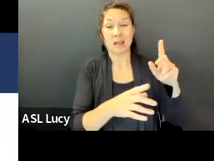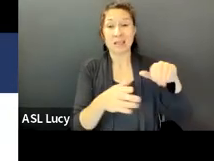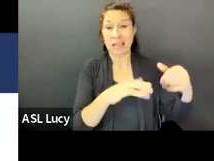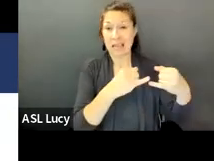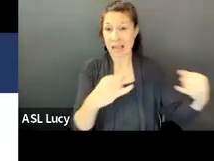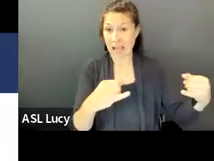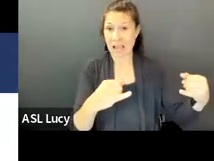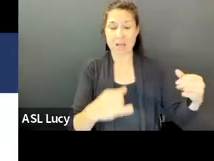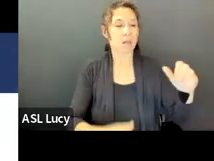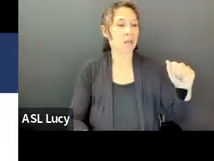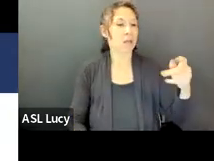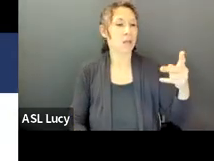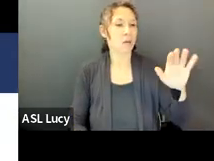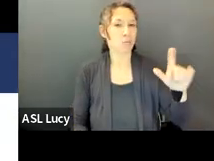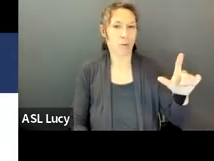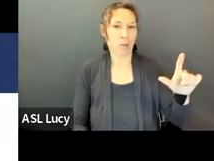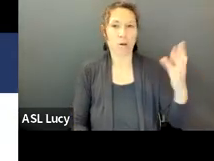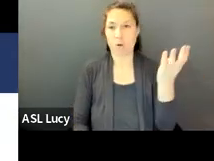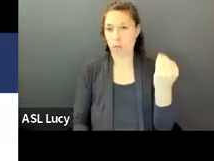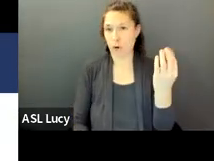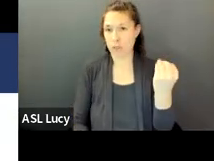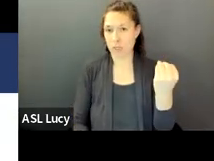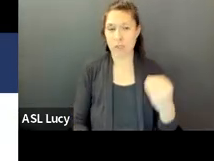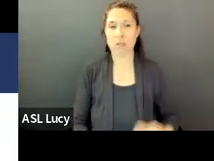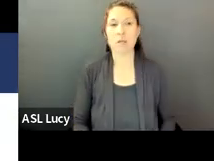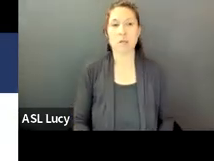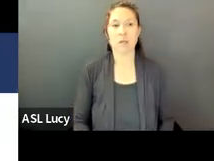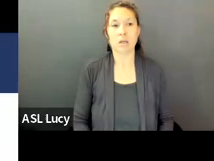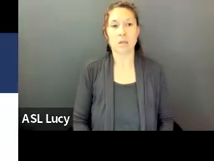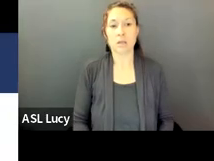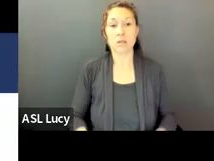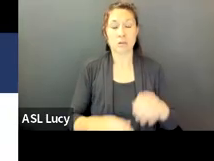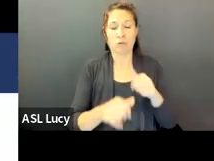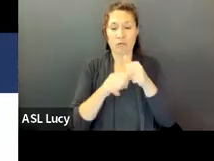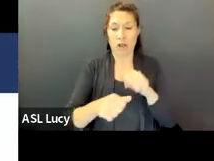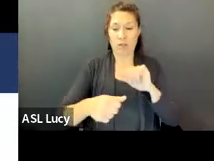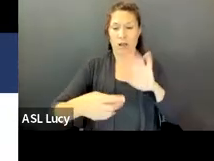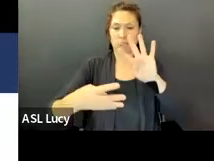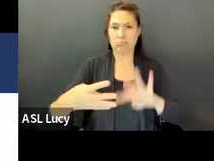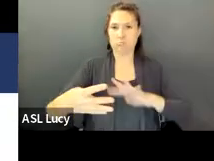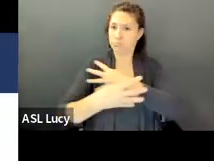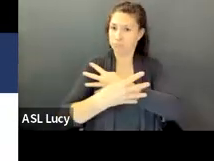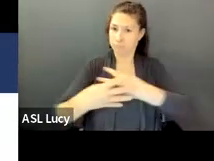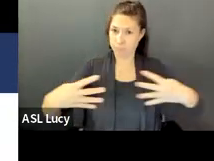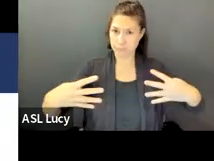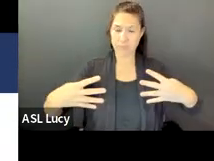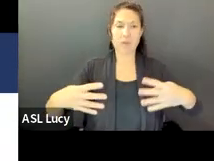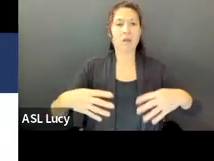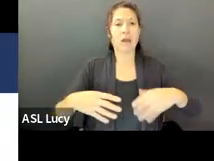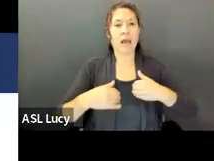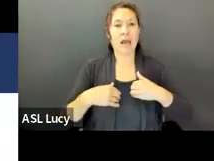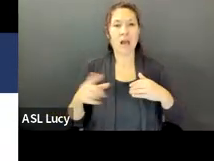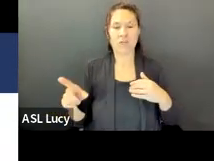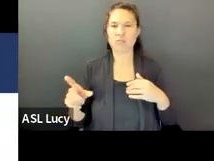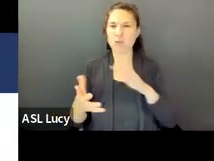April 14th. Based on the timeline we sketched out with the Shaw-Taylor design team, I